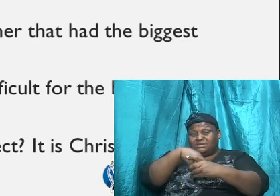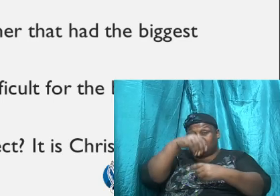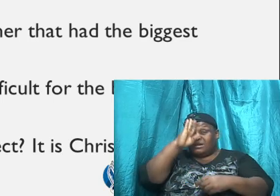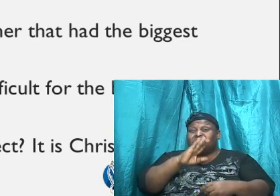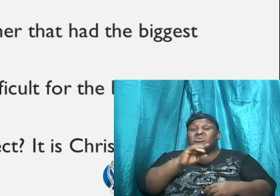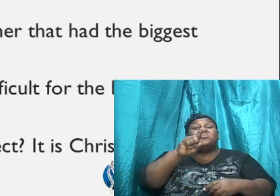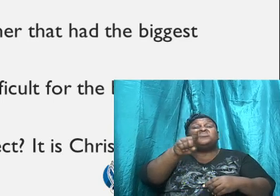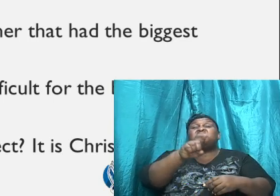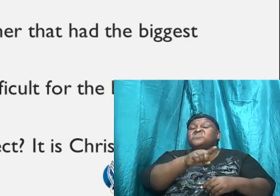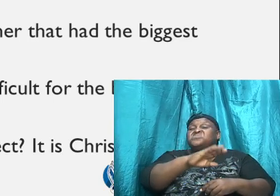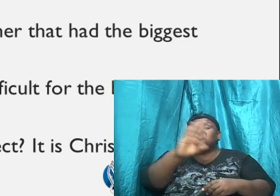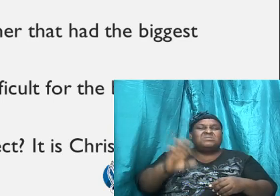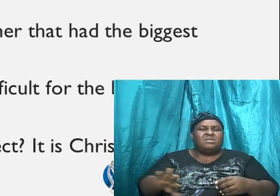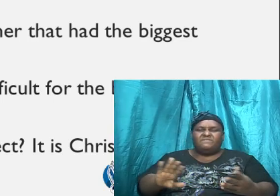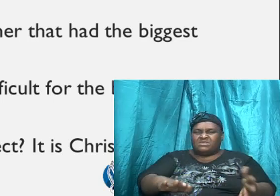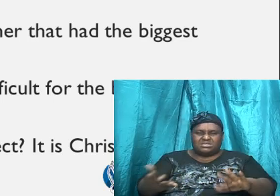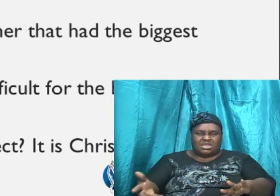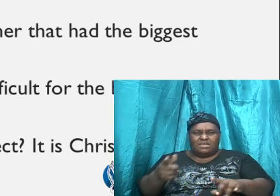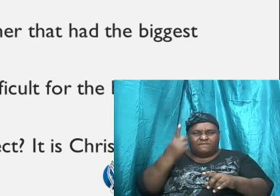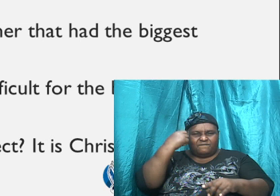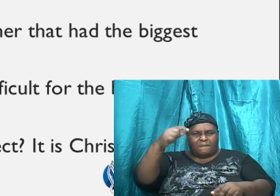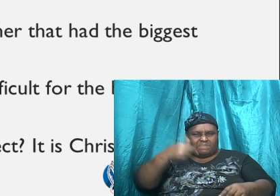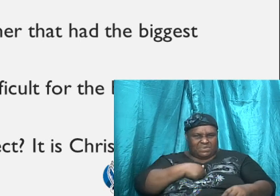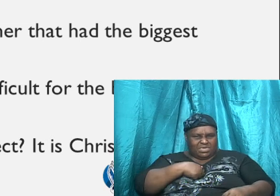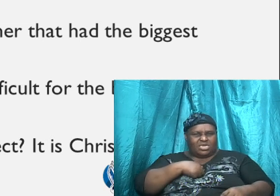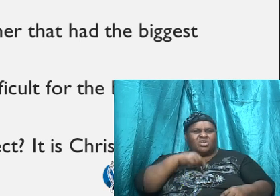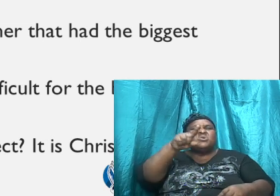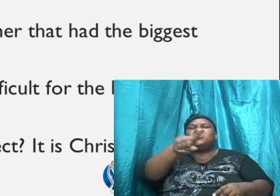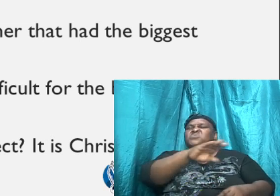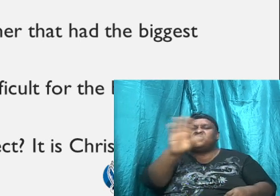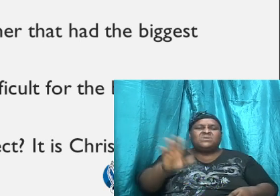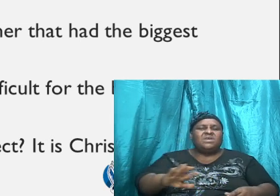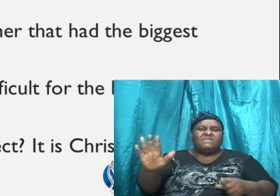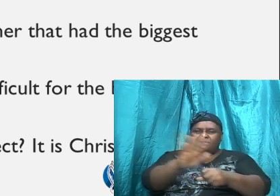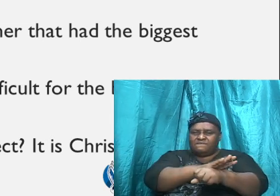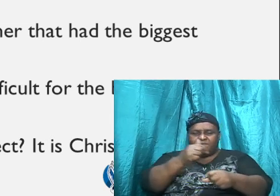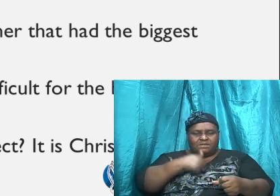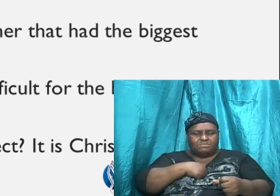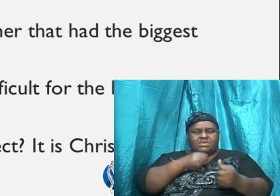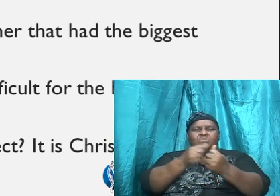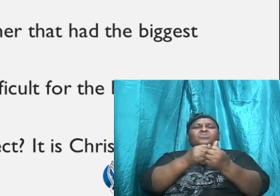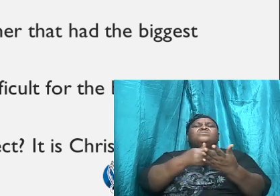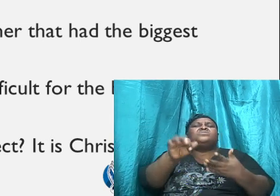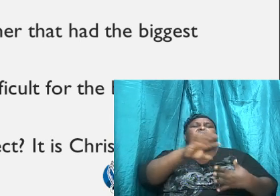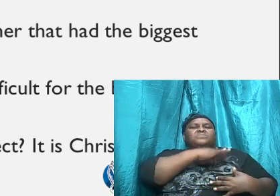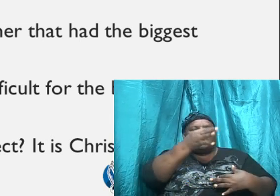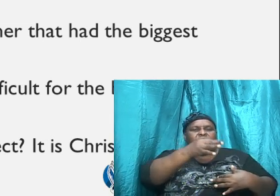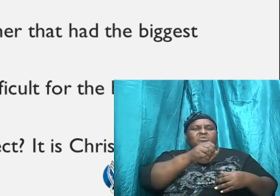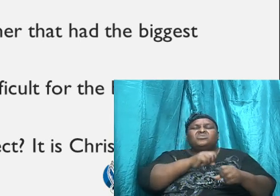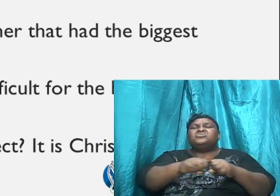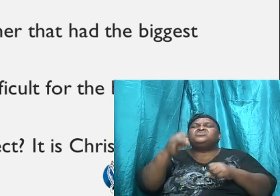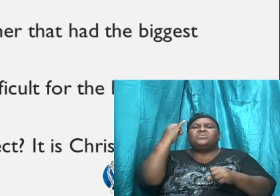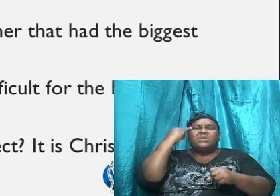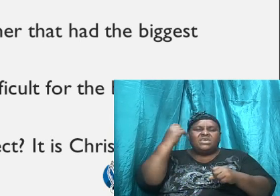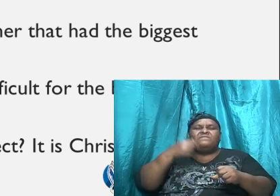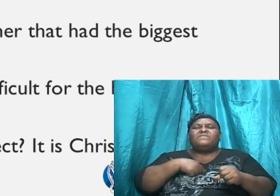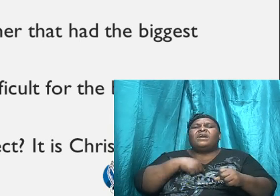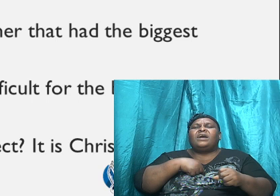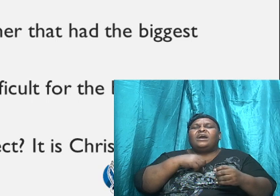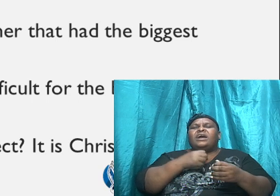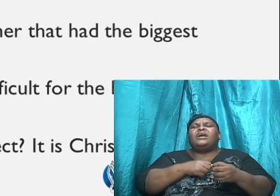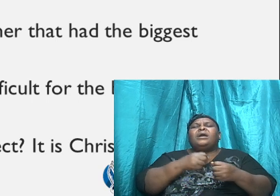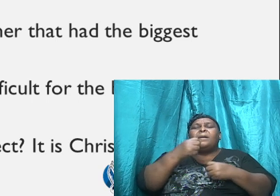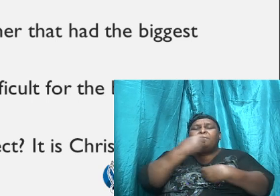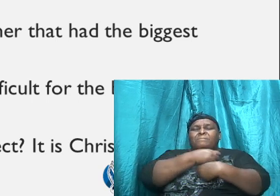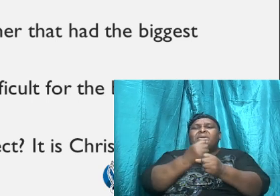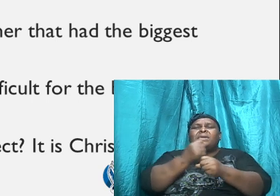you weren't the one that filled me with the Holy Ghost, and so if I fall, and I have to come